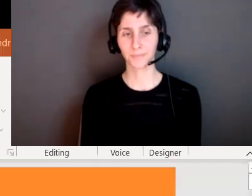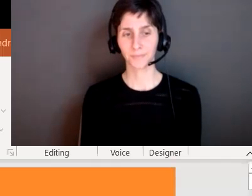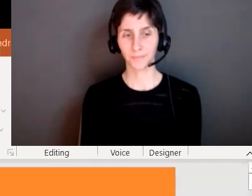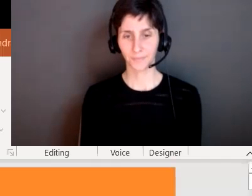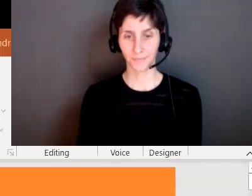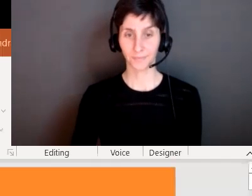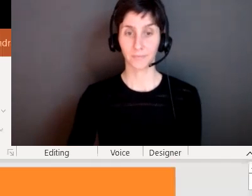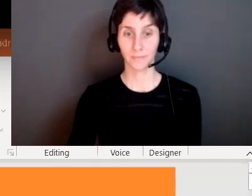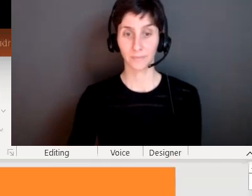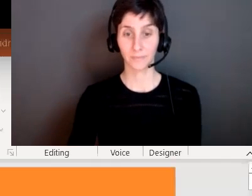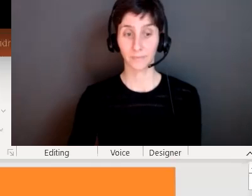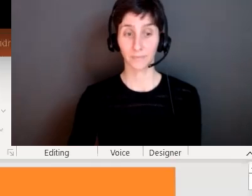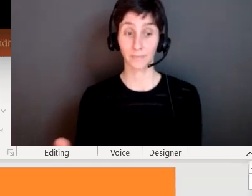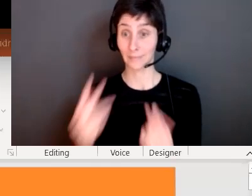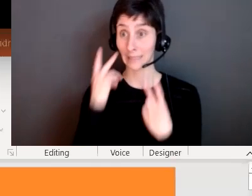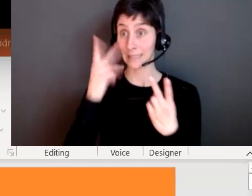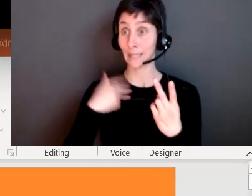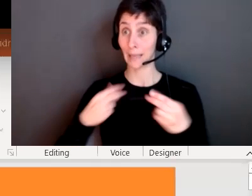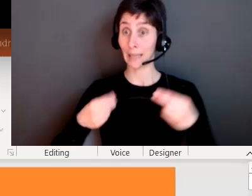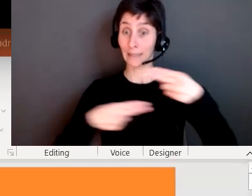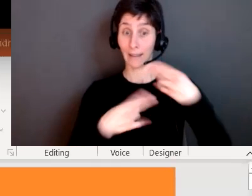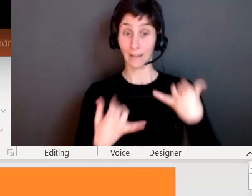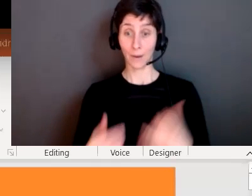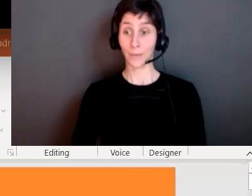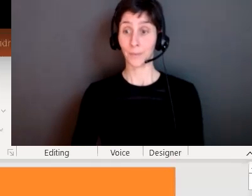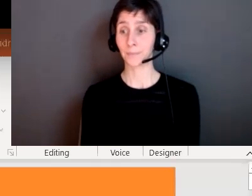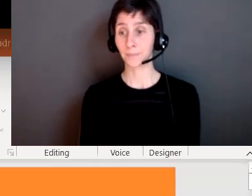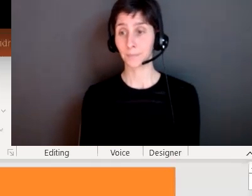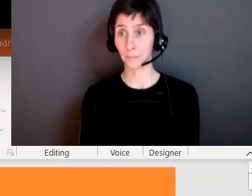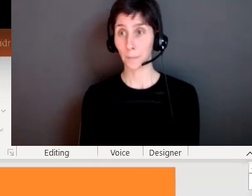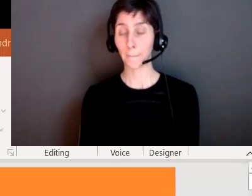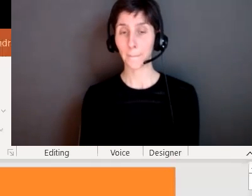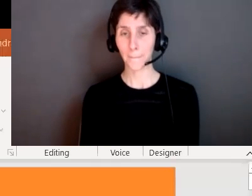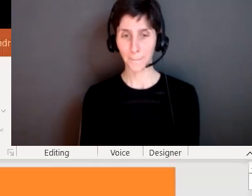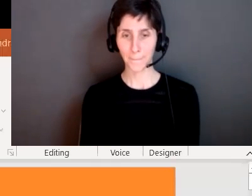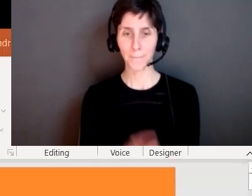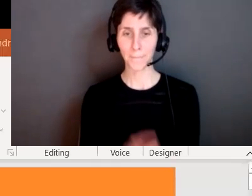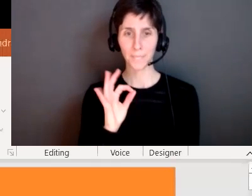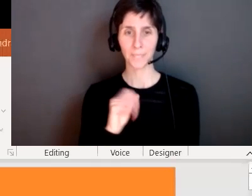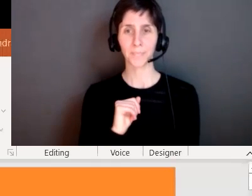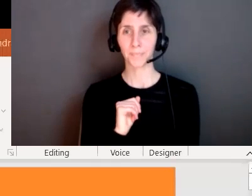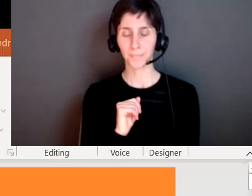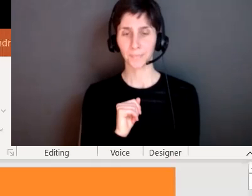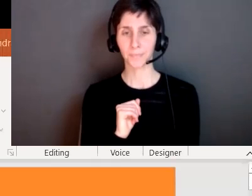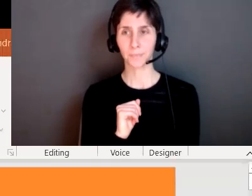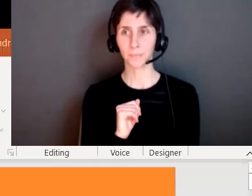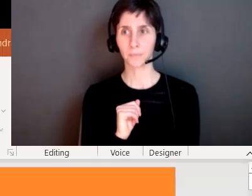so can you see my slides yes okay so i'm going to stop my pdm